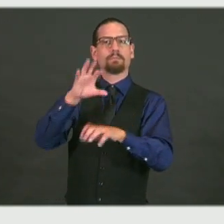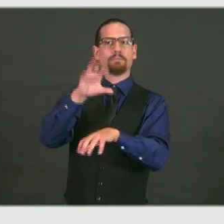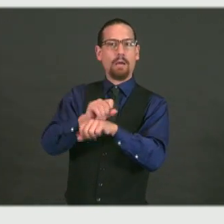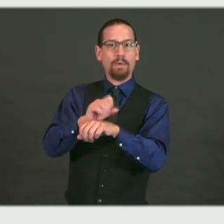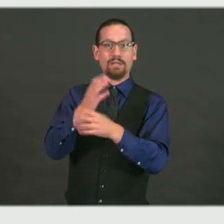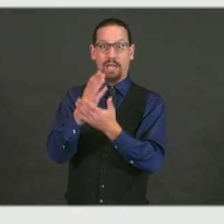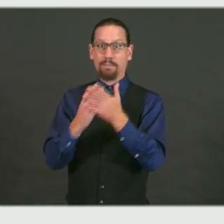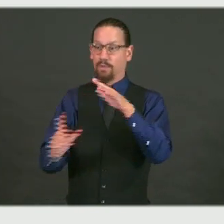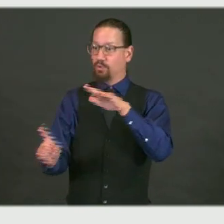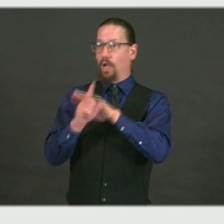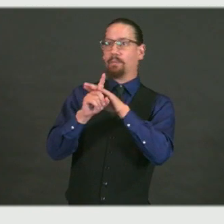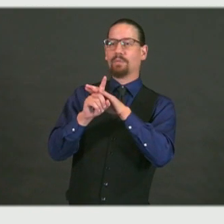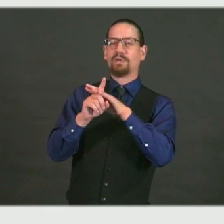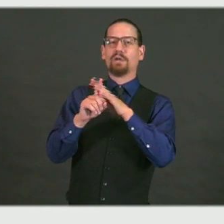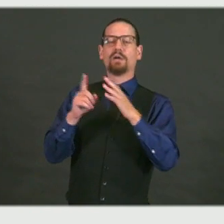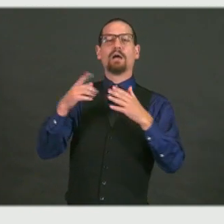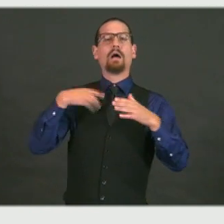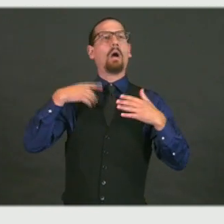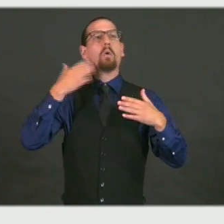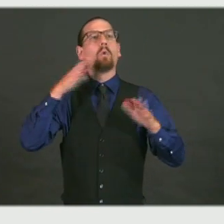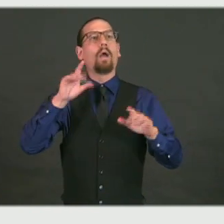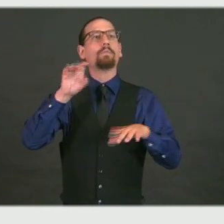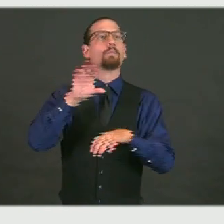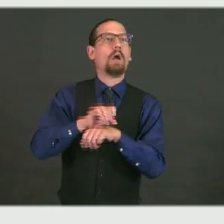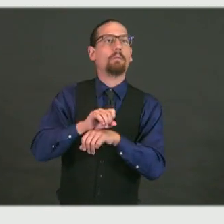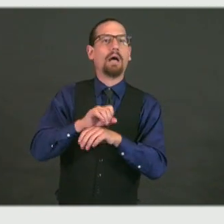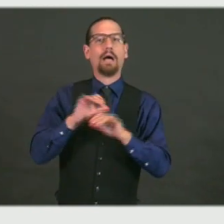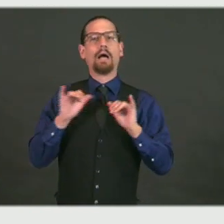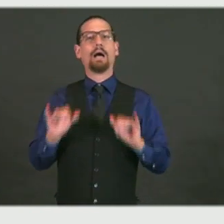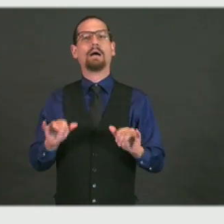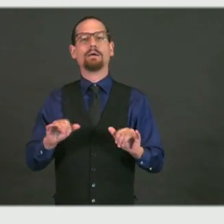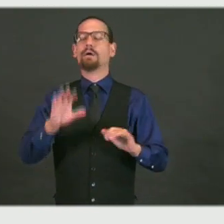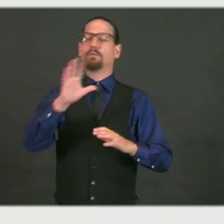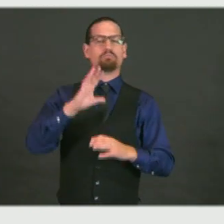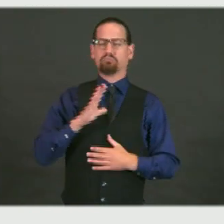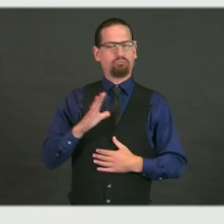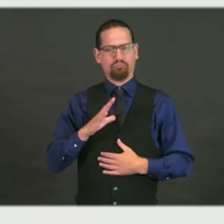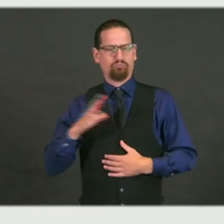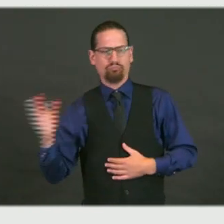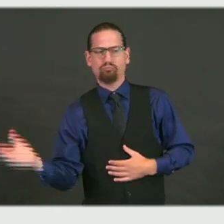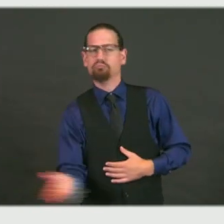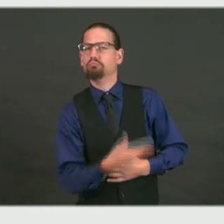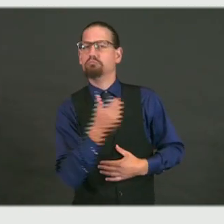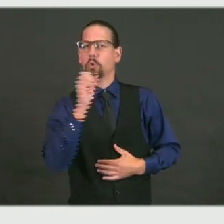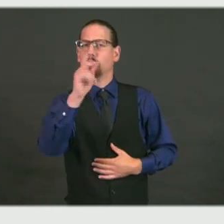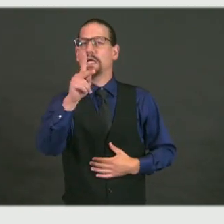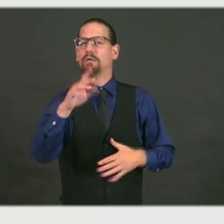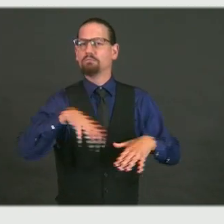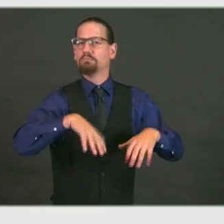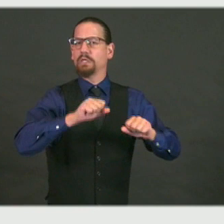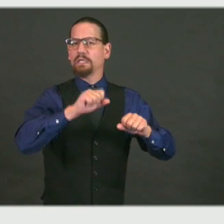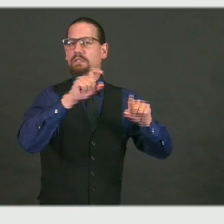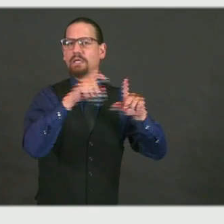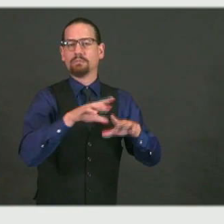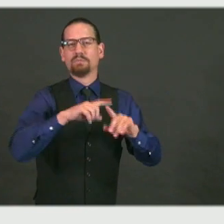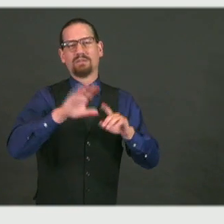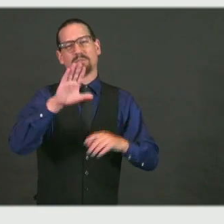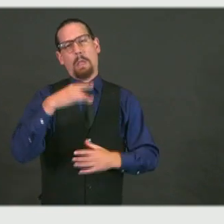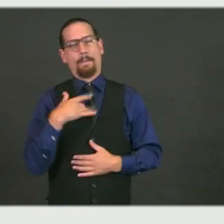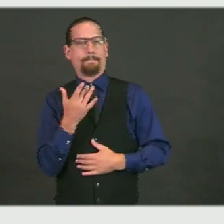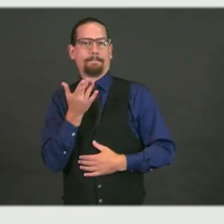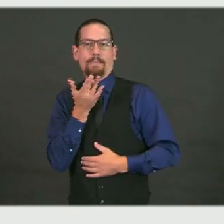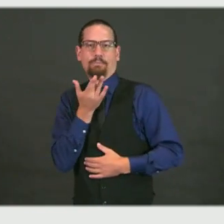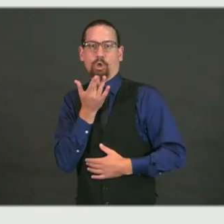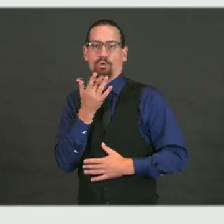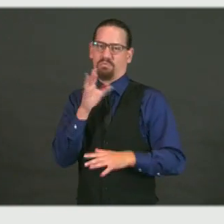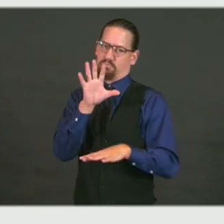that number. But we're happy to test you. We are there because we want this to go well. We want everyone to have top-notch service. And